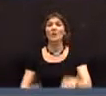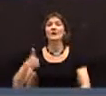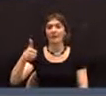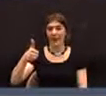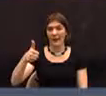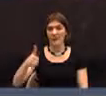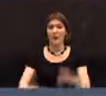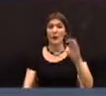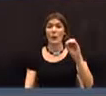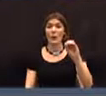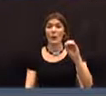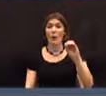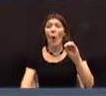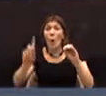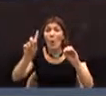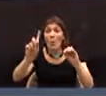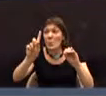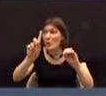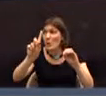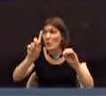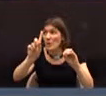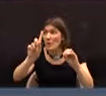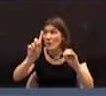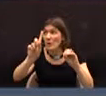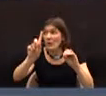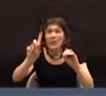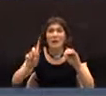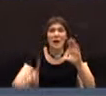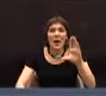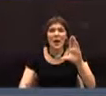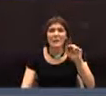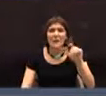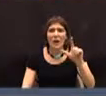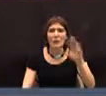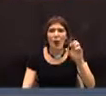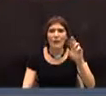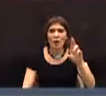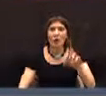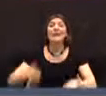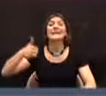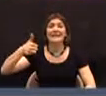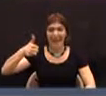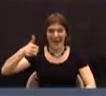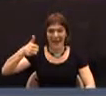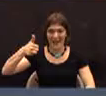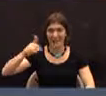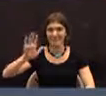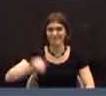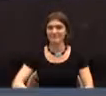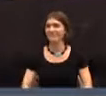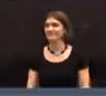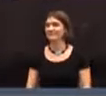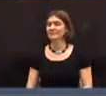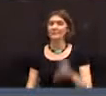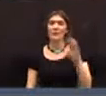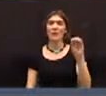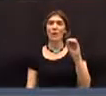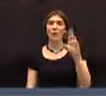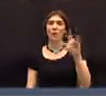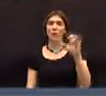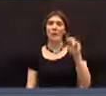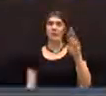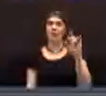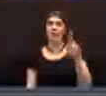Yay. Oh, Ryan. Wait, wait, Oh, sorry. Carol Barber, again, please. Yay. Yay. Orion